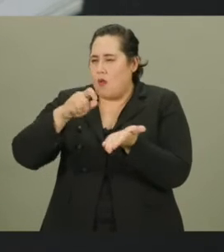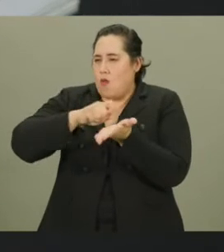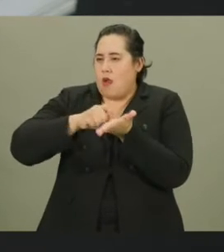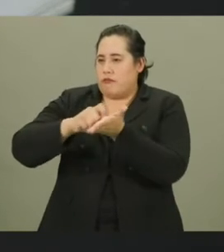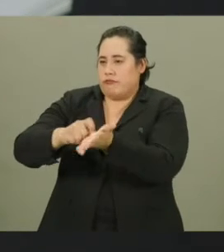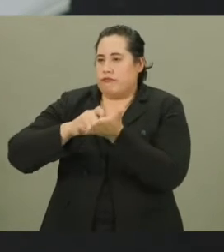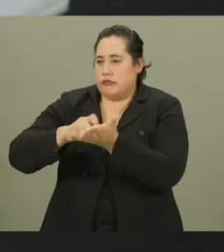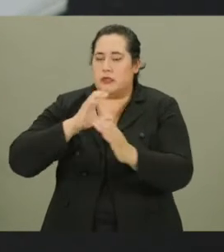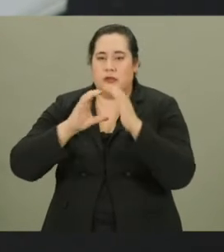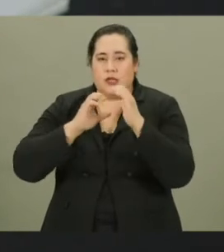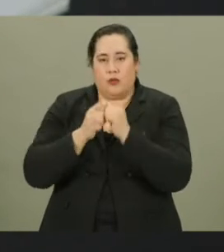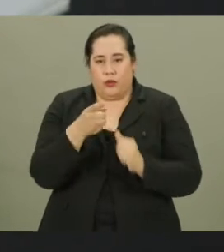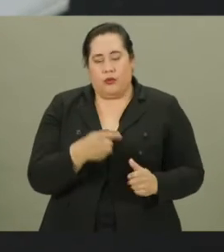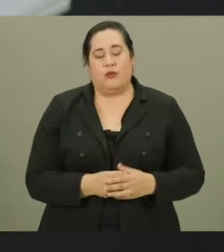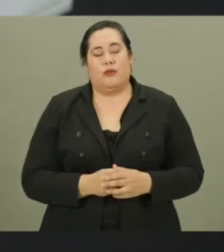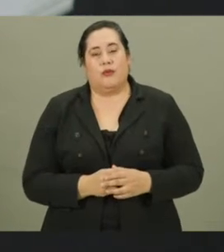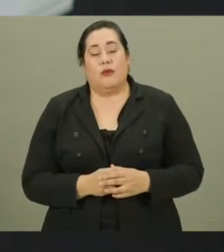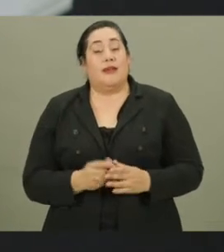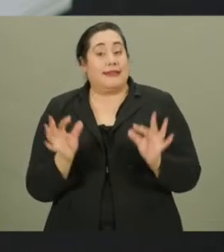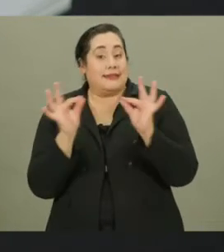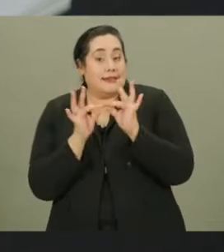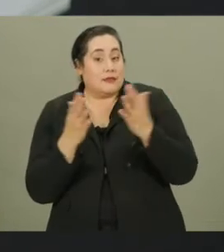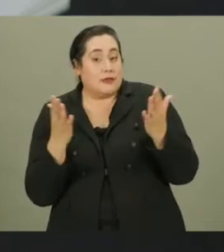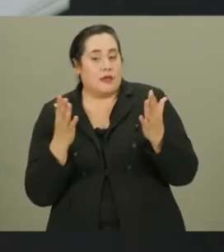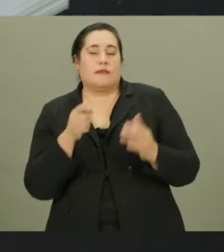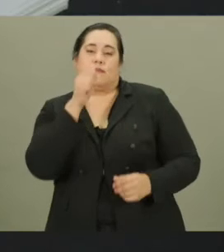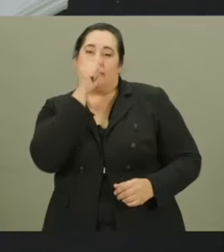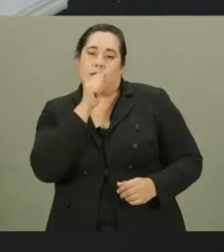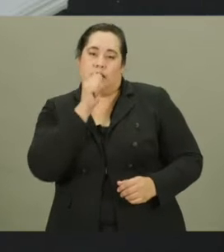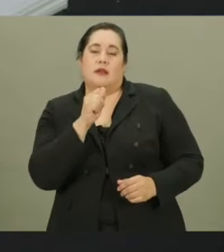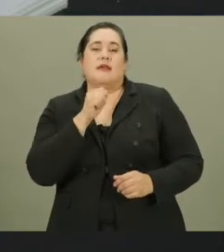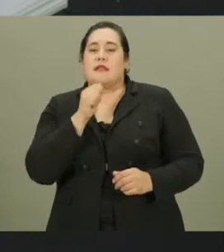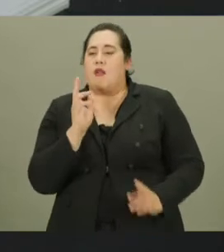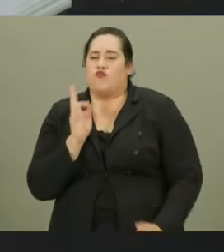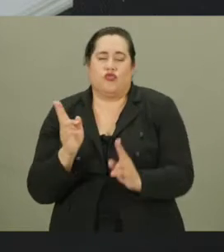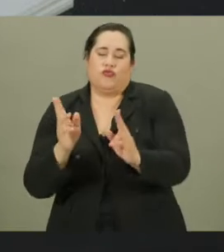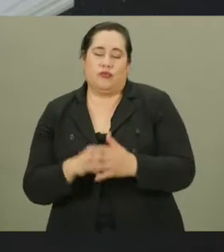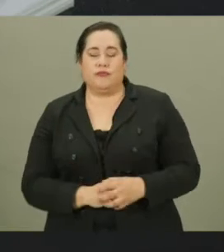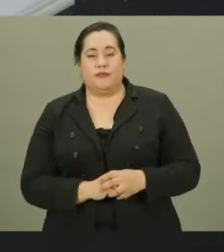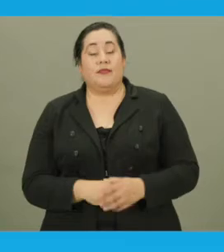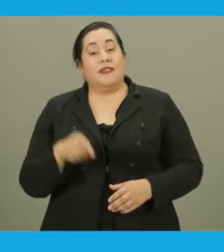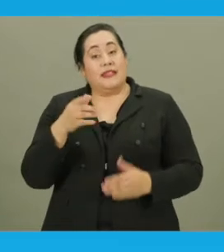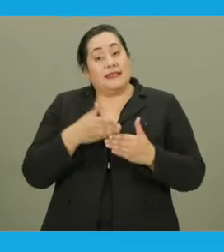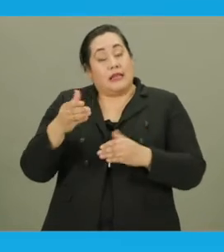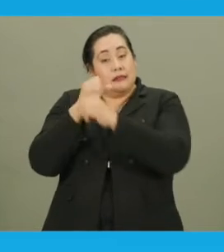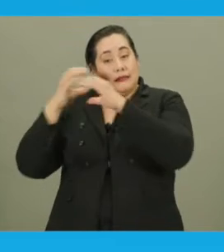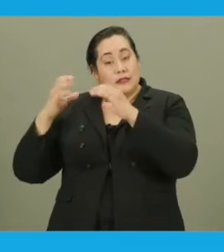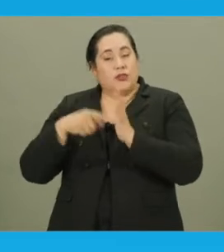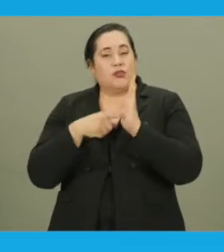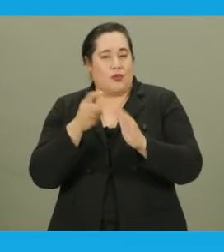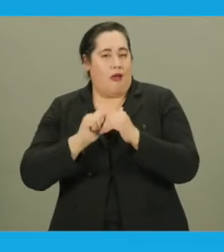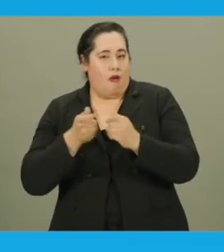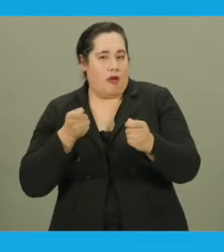them to write on a piece of paper to communicate with you. The key is to be patient and not to rush them. This next